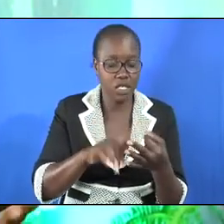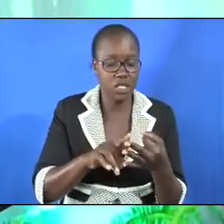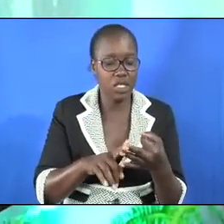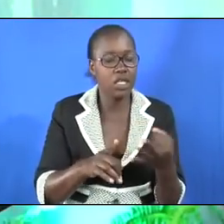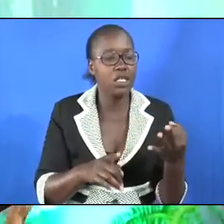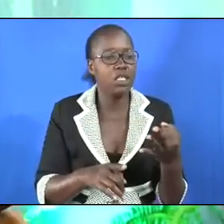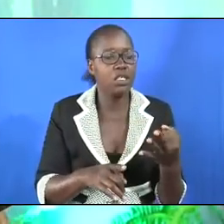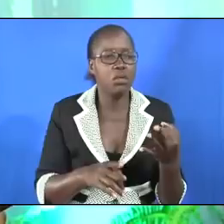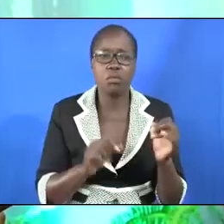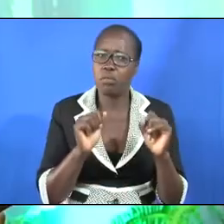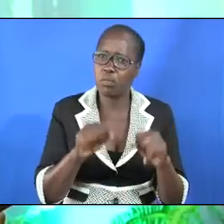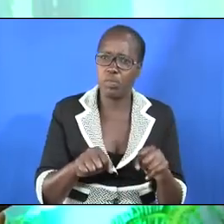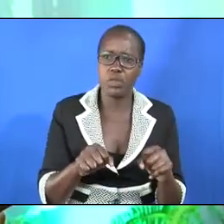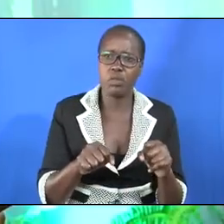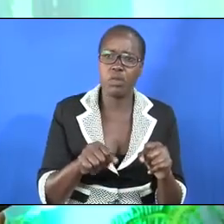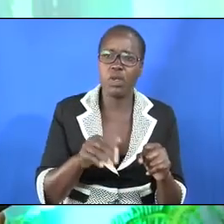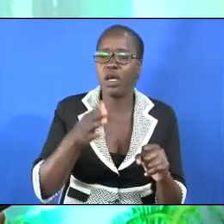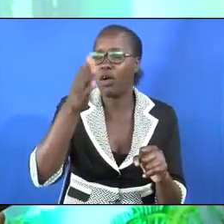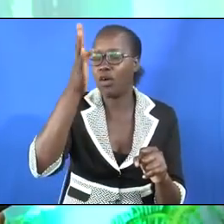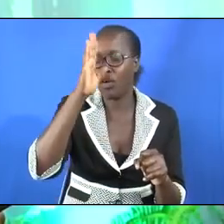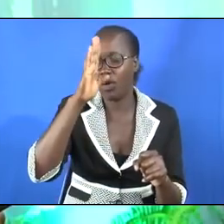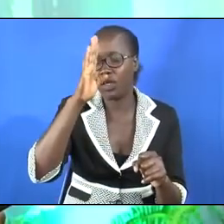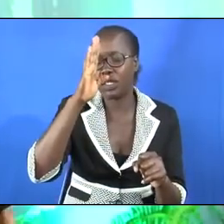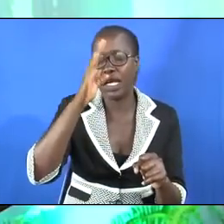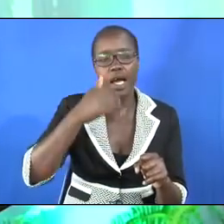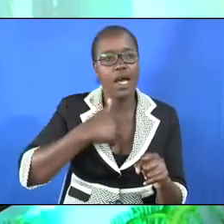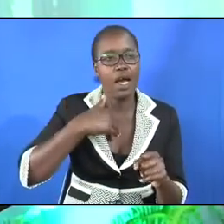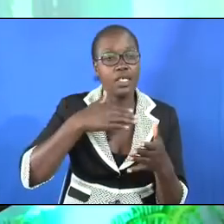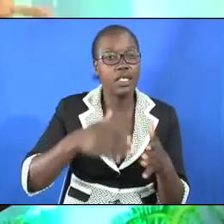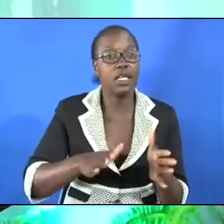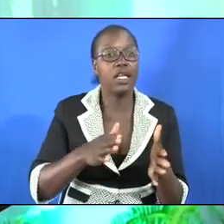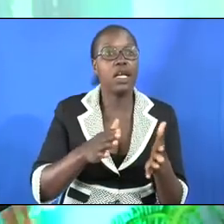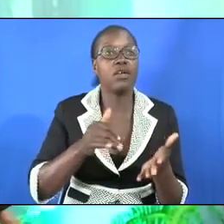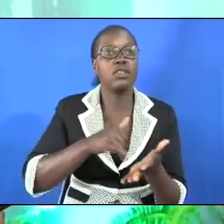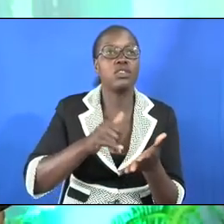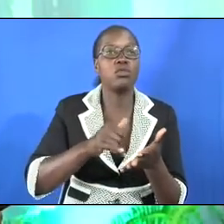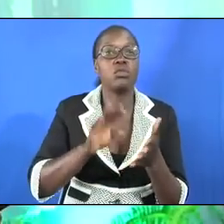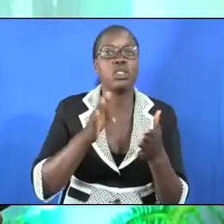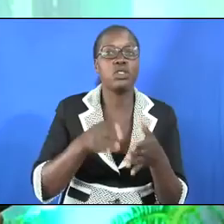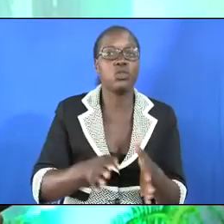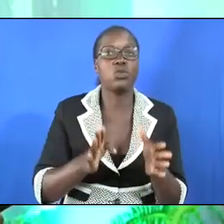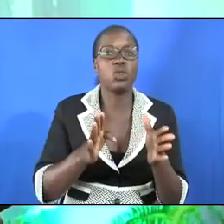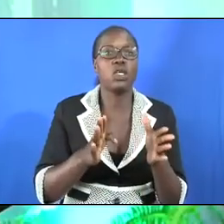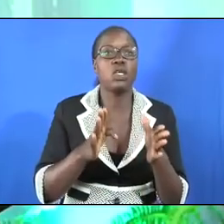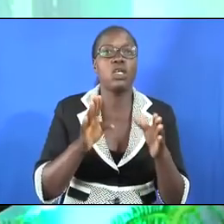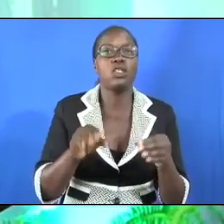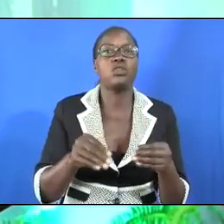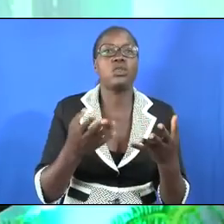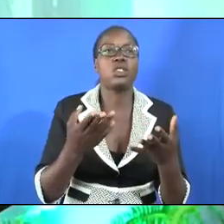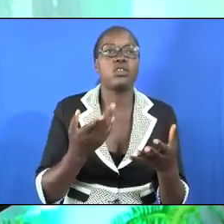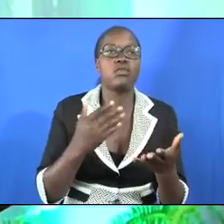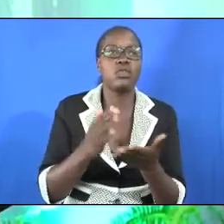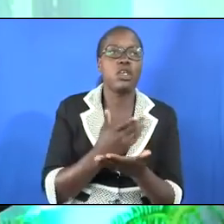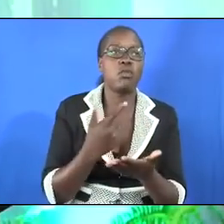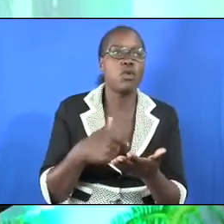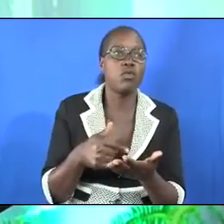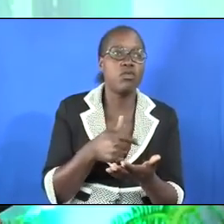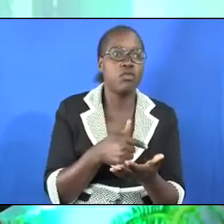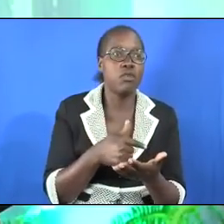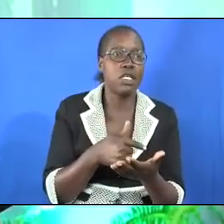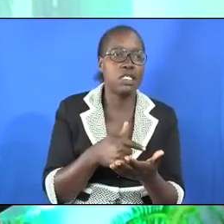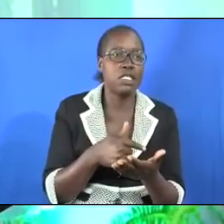And three, it could be that God has allowed it to be this way to keep some of us humble.